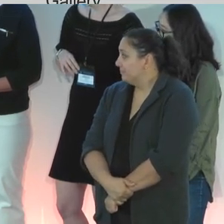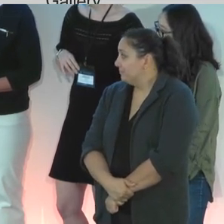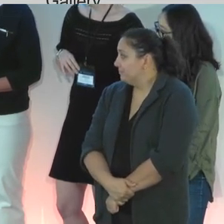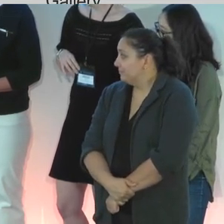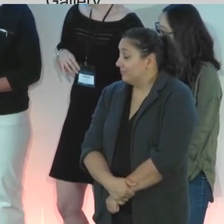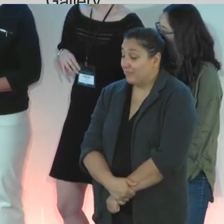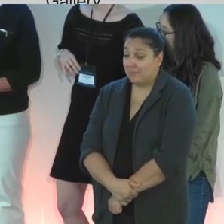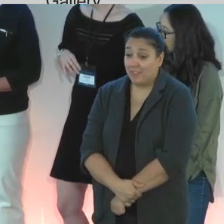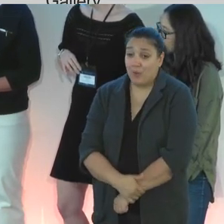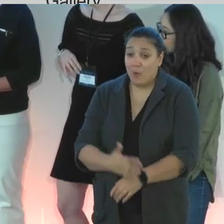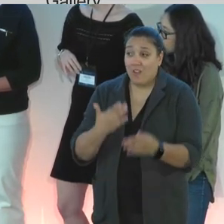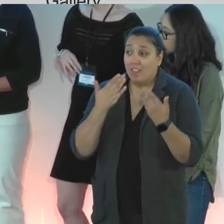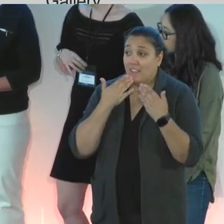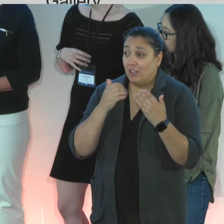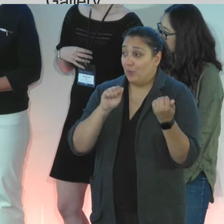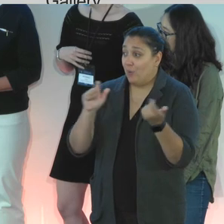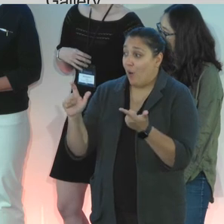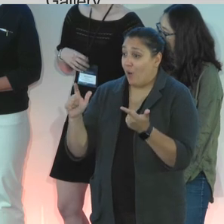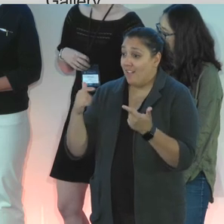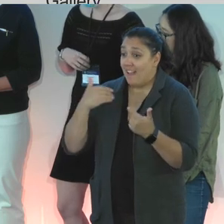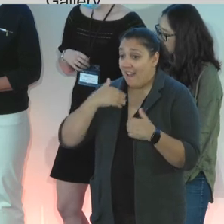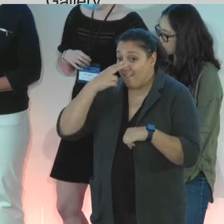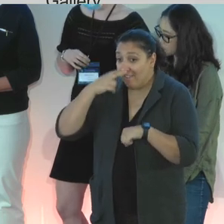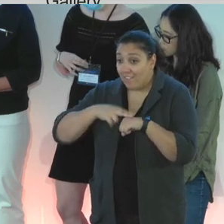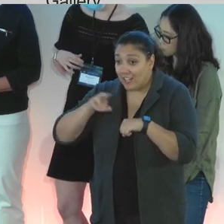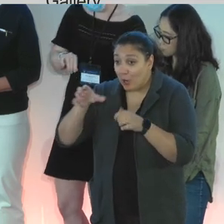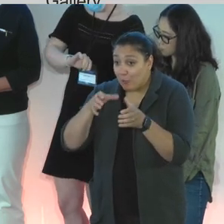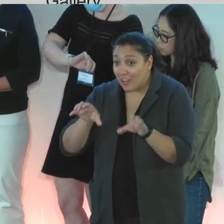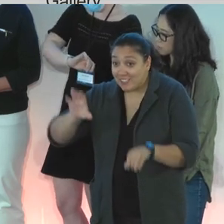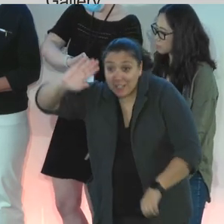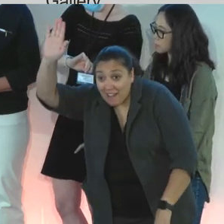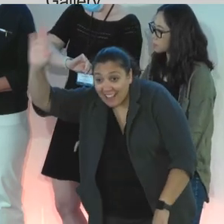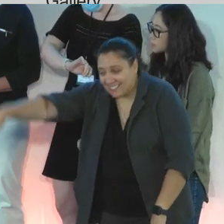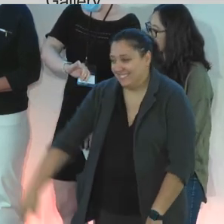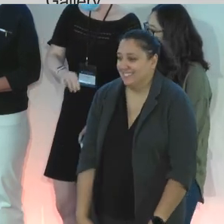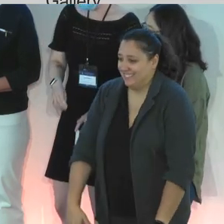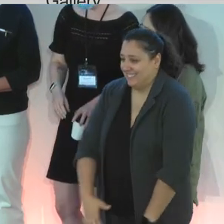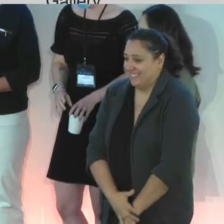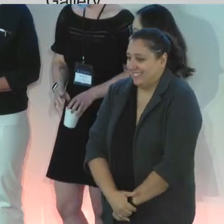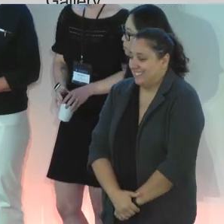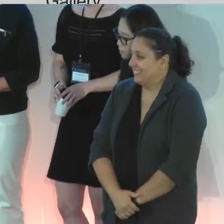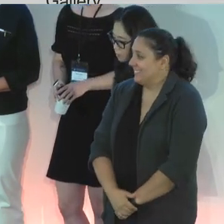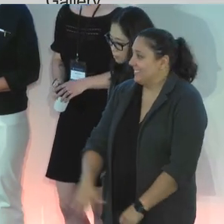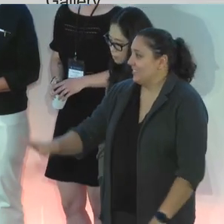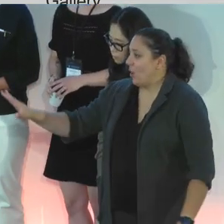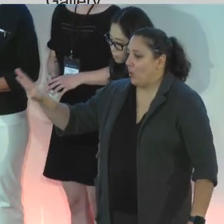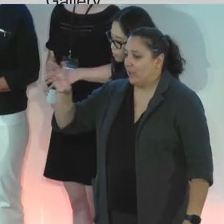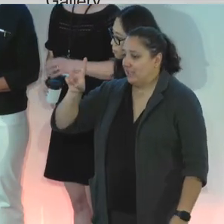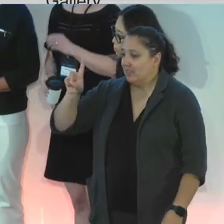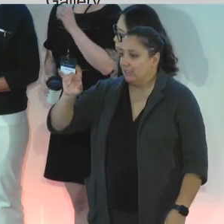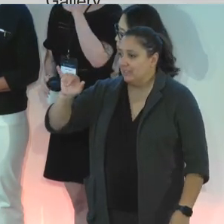Well, thank you all, and have fun at your breakouts. Goodbye. Hi. thing real quick. What?